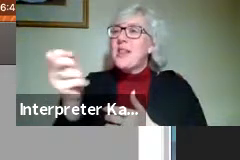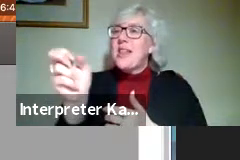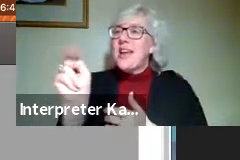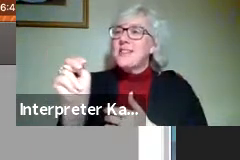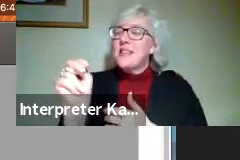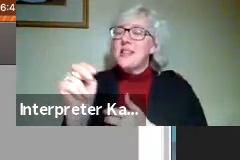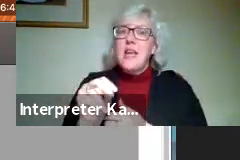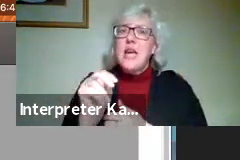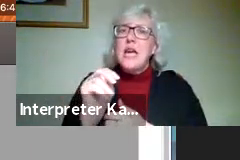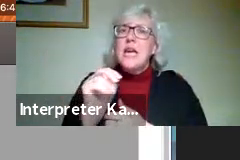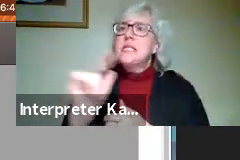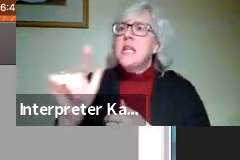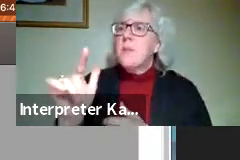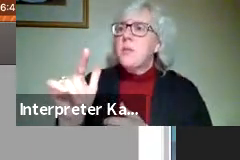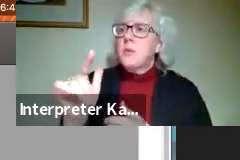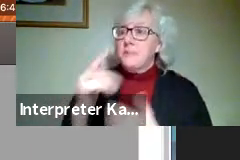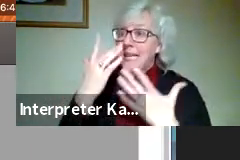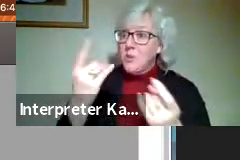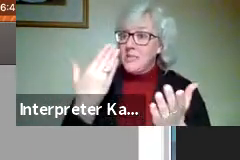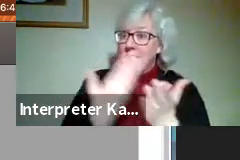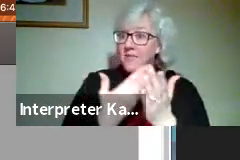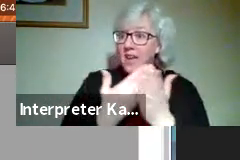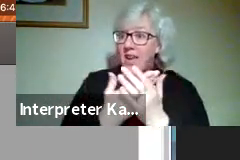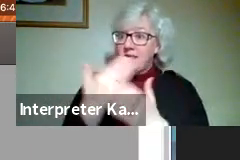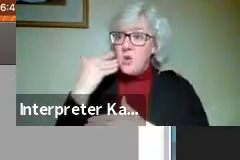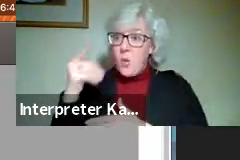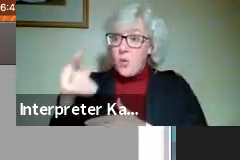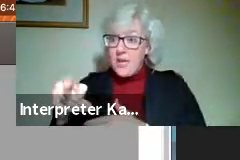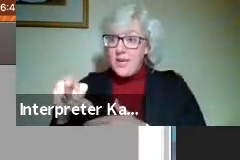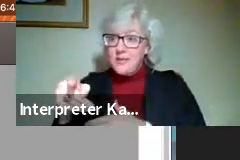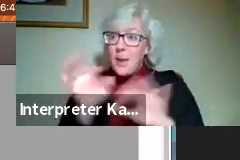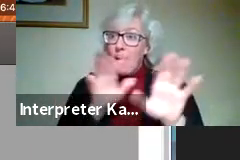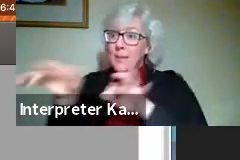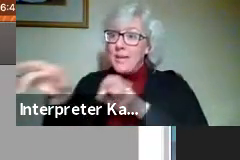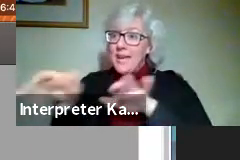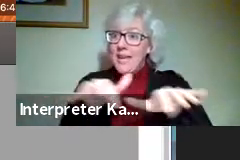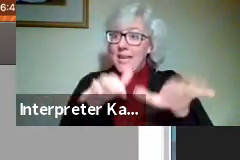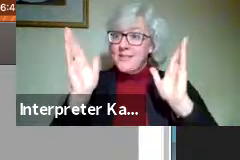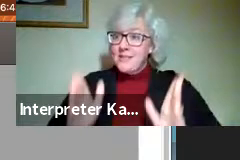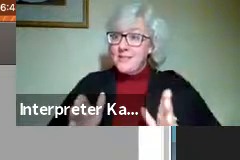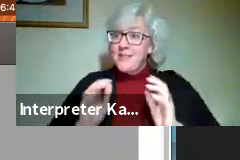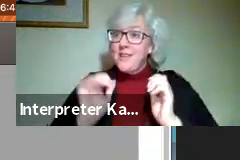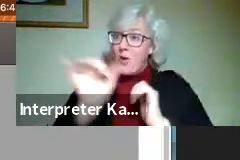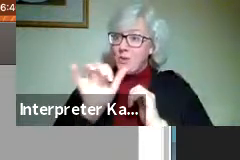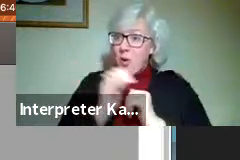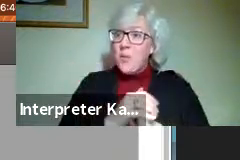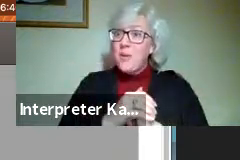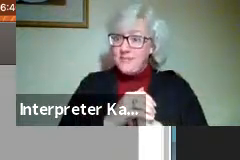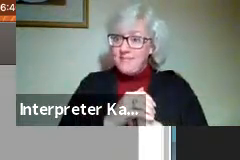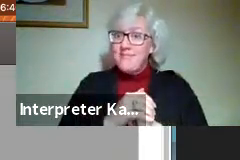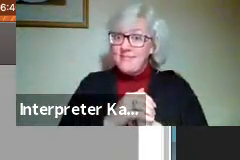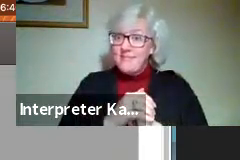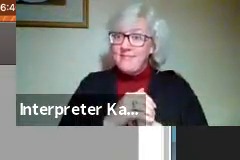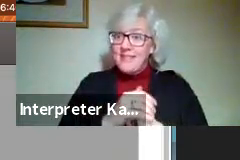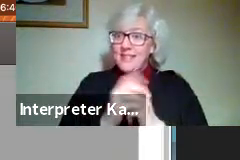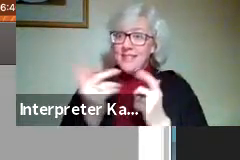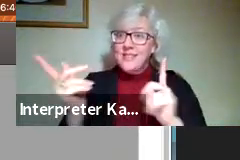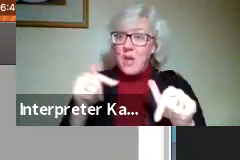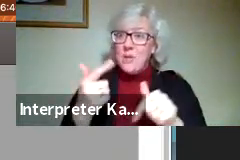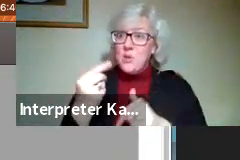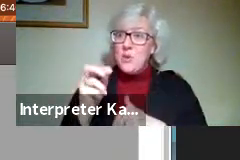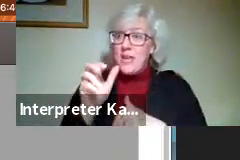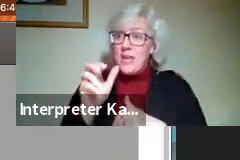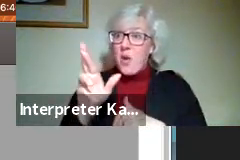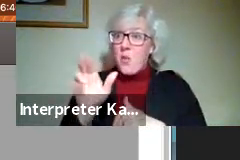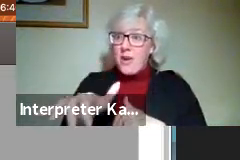Samuel, by the way, just an interesting fact, I know he's a concert pianist as well. It is coming to Gateway and